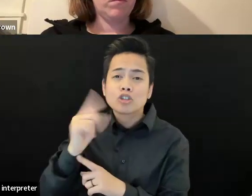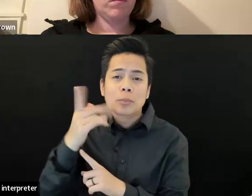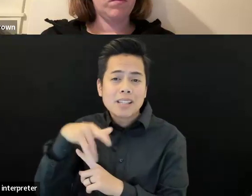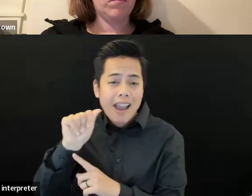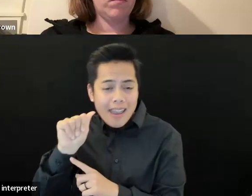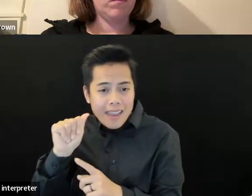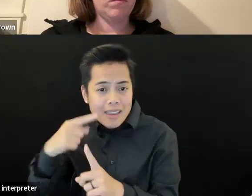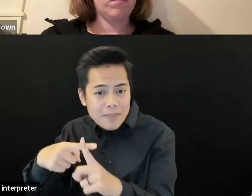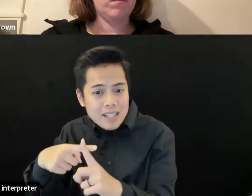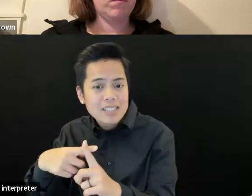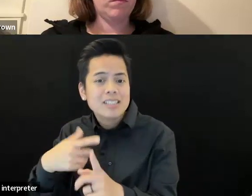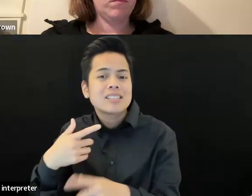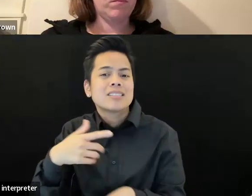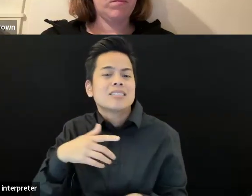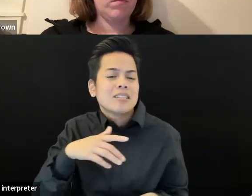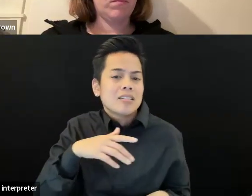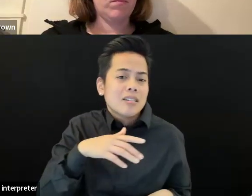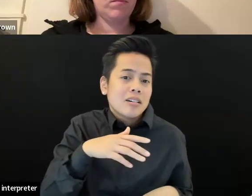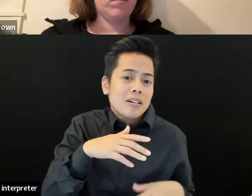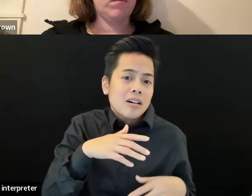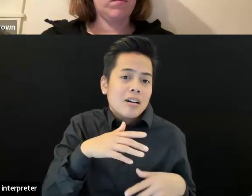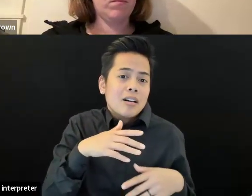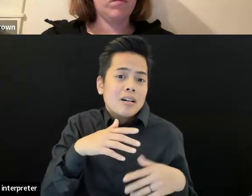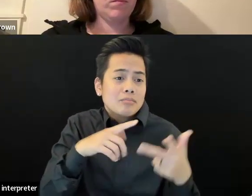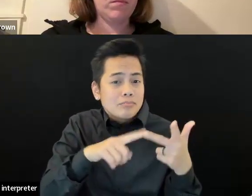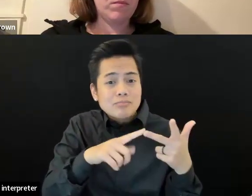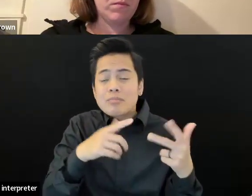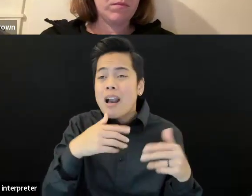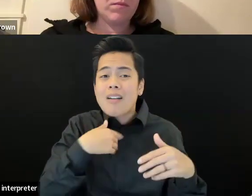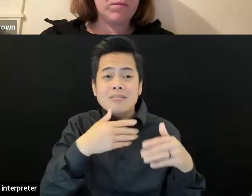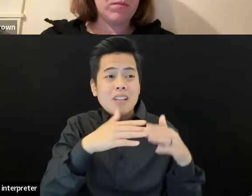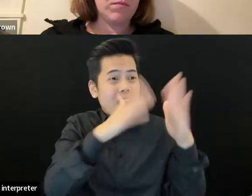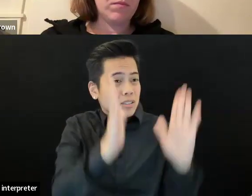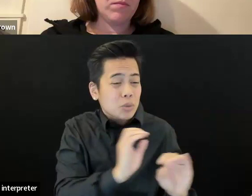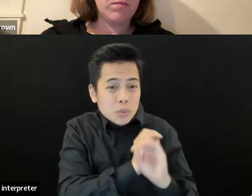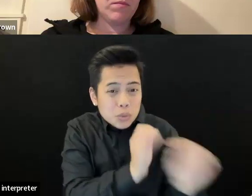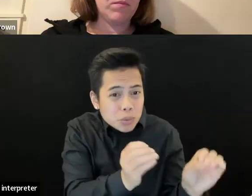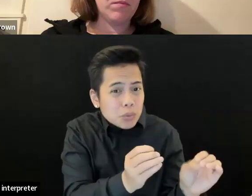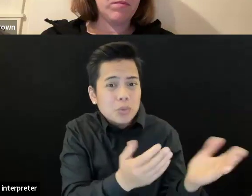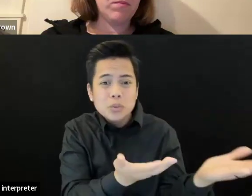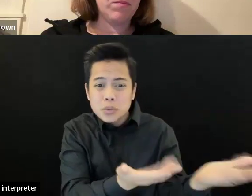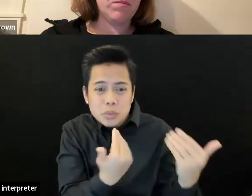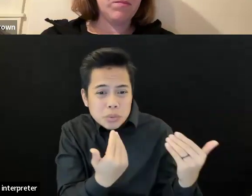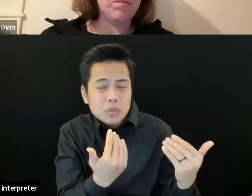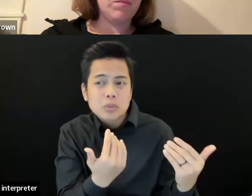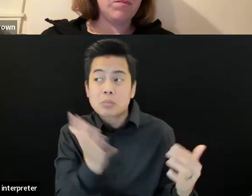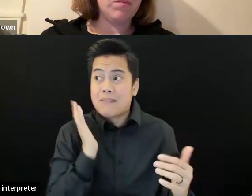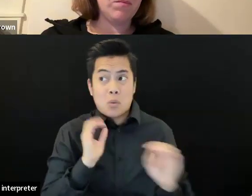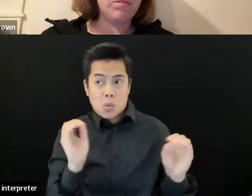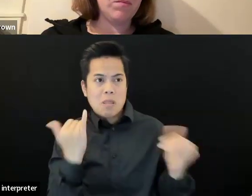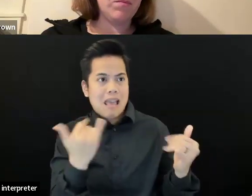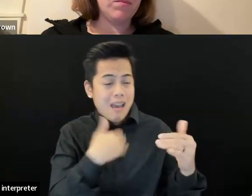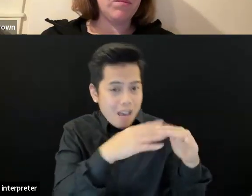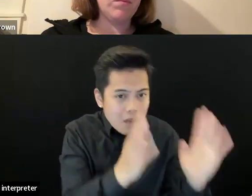unhoused, somebody who's physically isolated, uh, right now, somebody whose systems impacted,